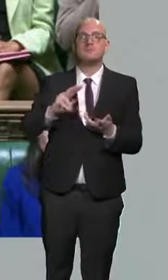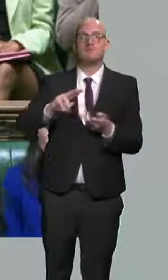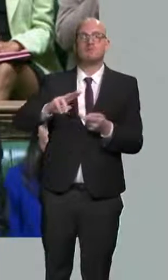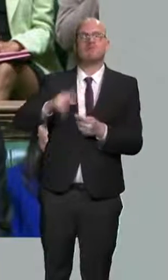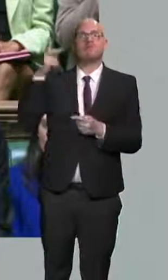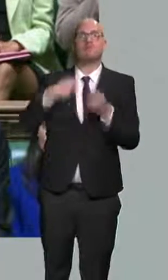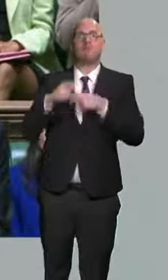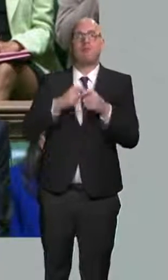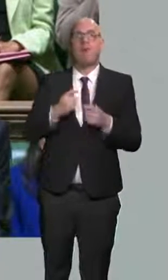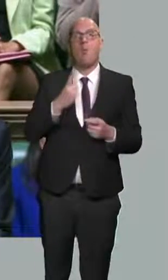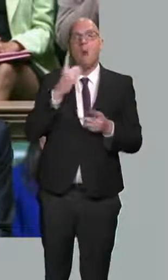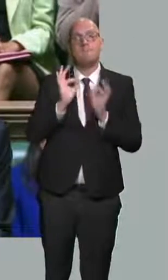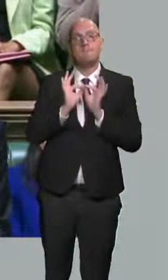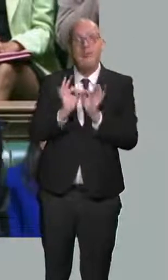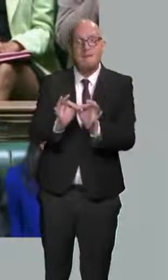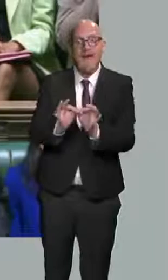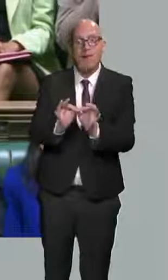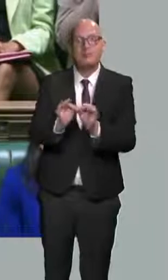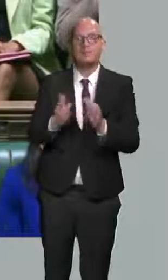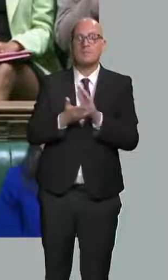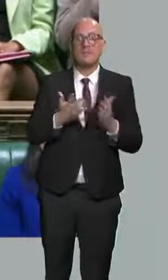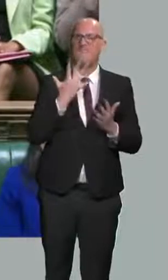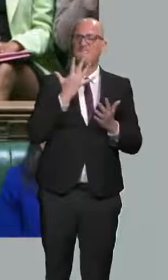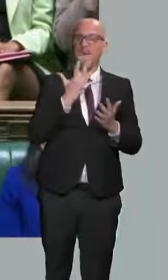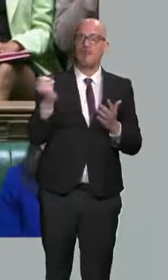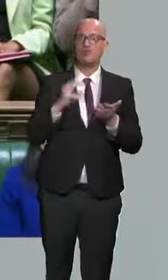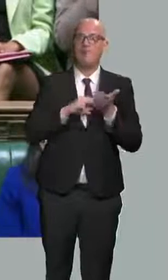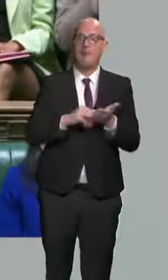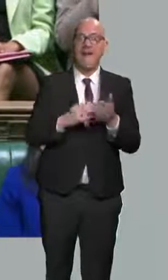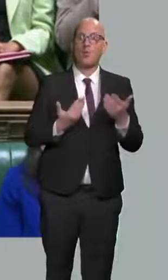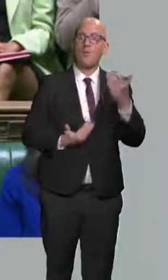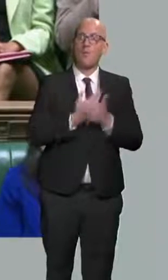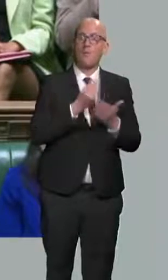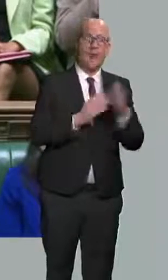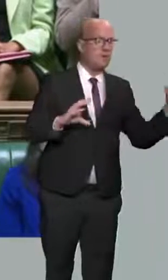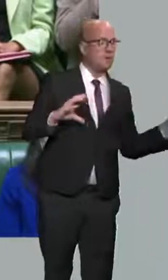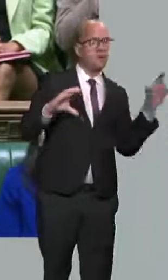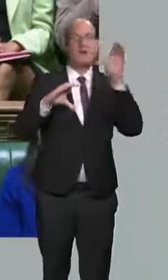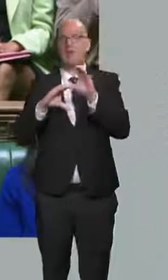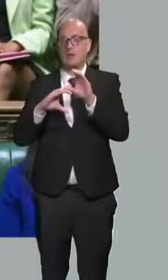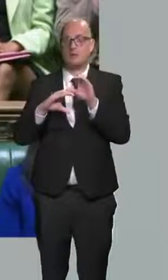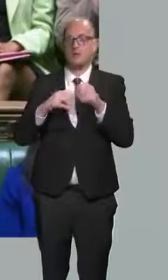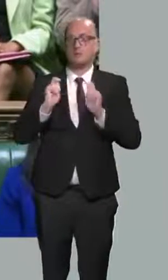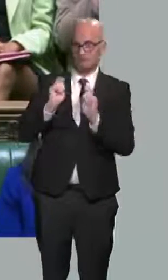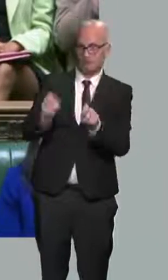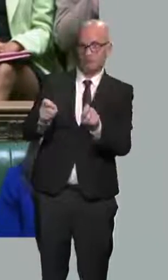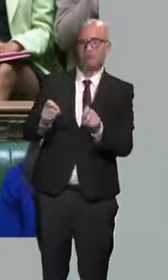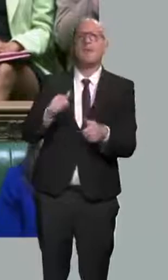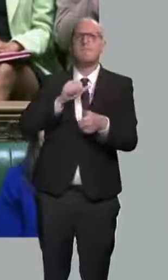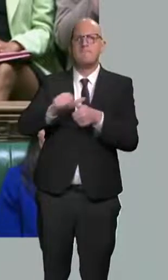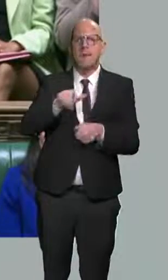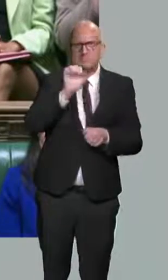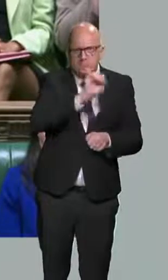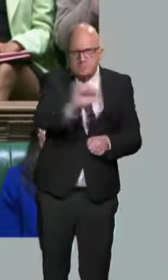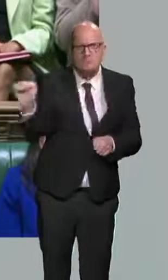£500 million of new funding, local authorities, Mr Speaker, are best placed to help those in need in their